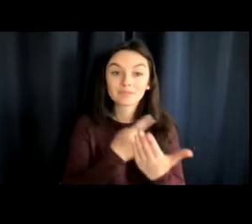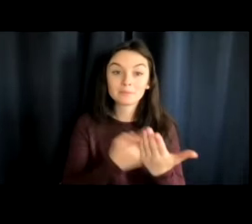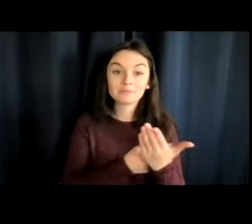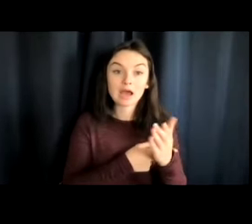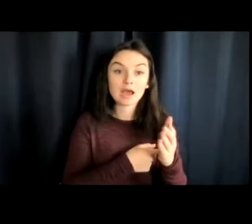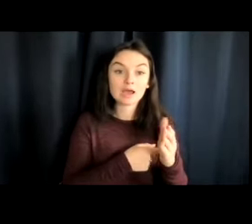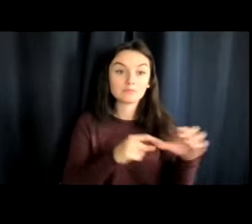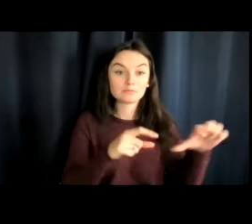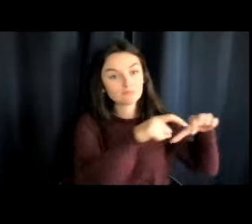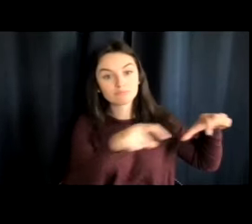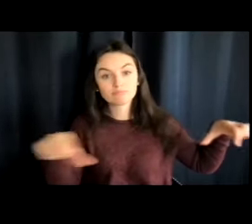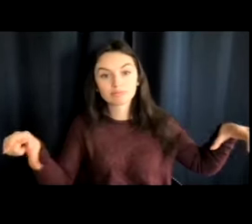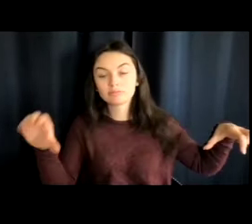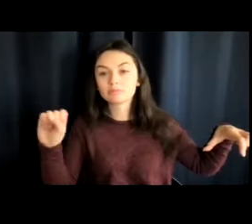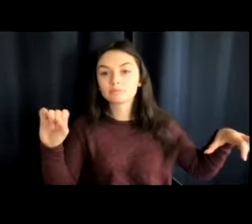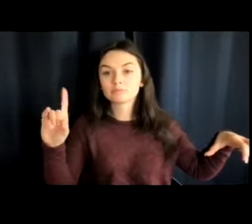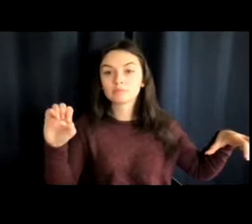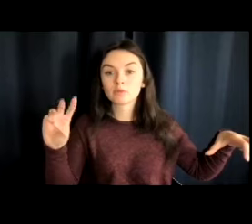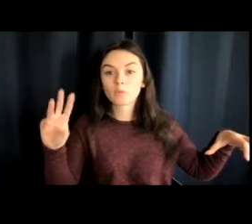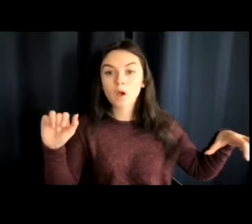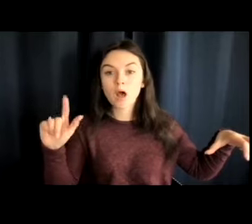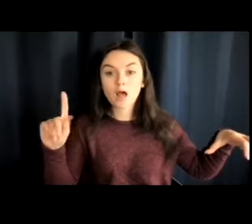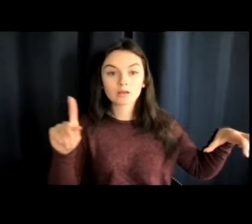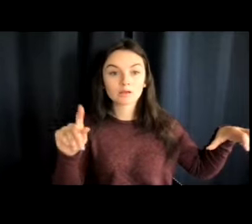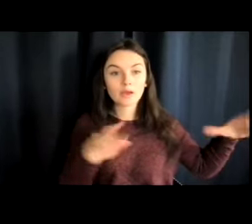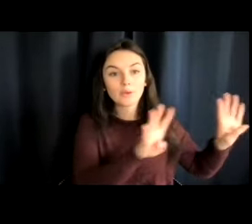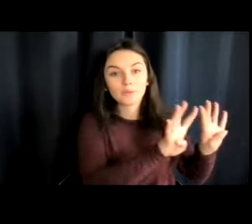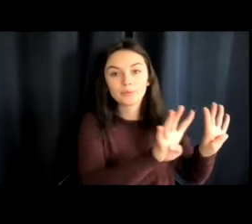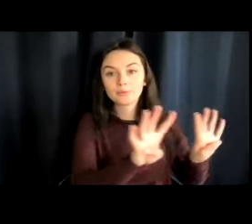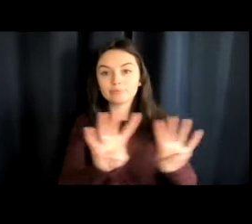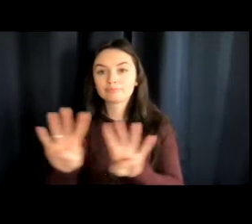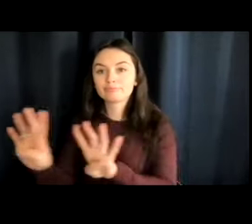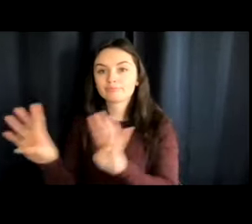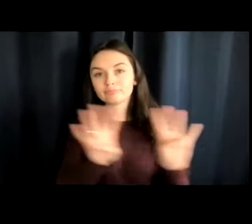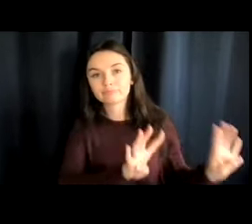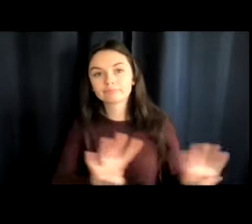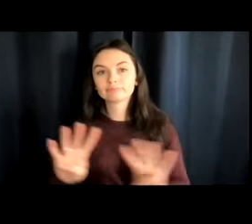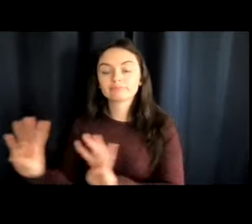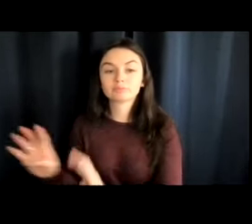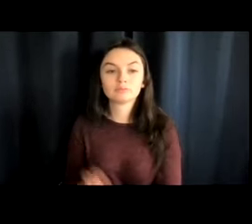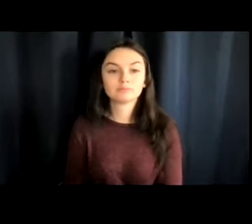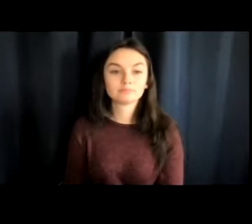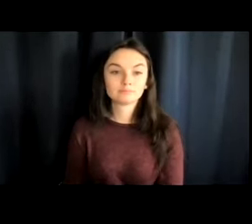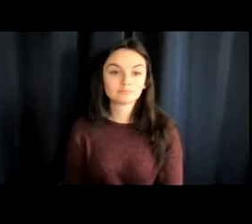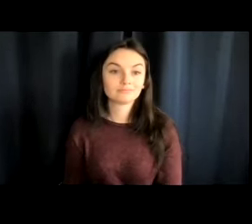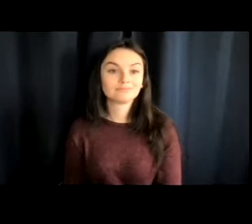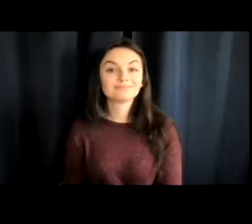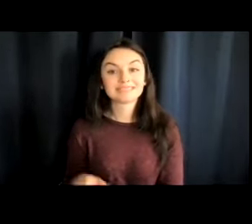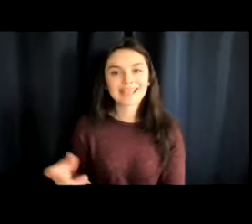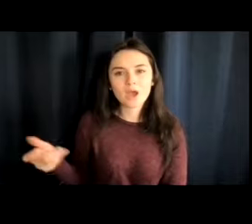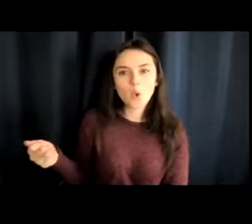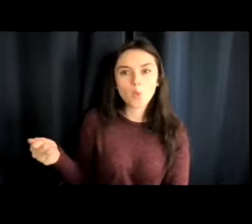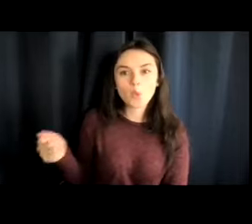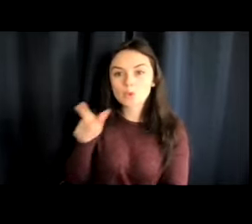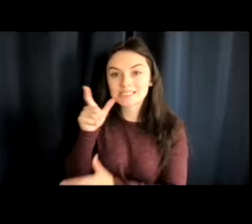That's what this is. You can just stand there and it just moves for you. You have to hold your little sister's hand tight or